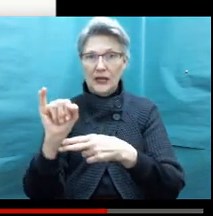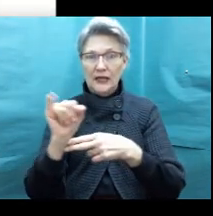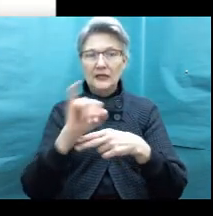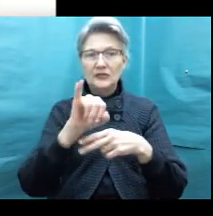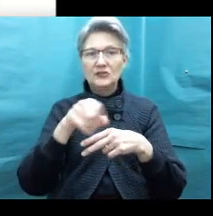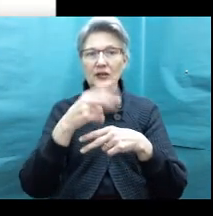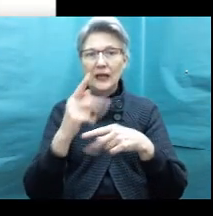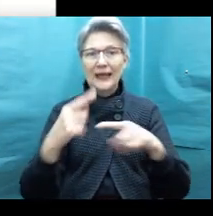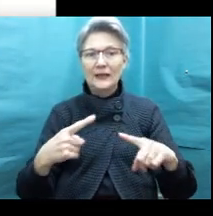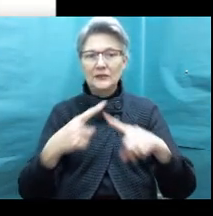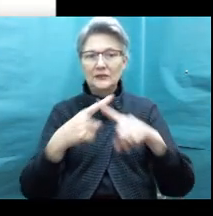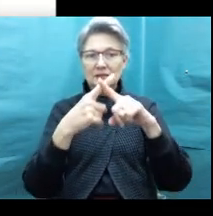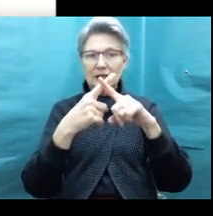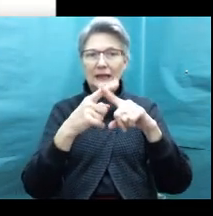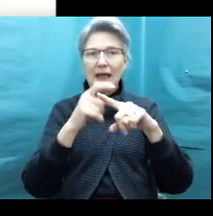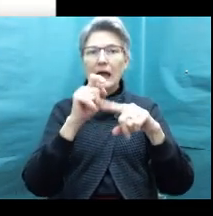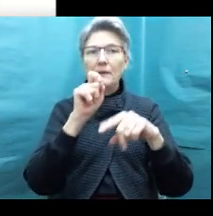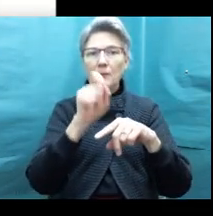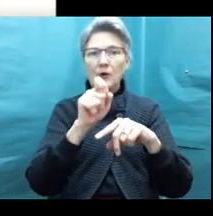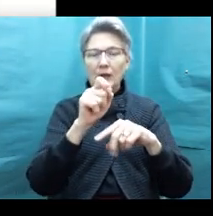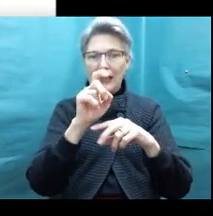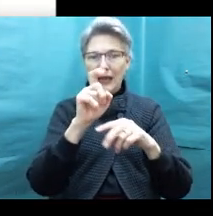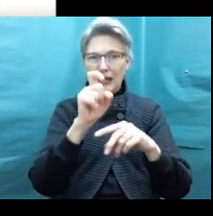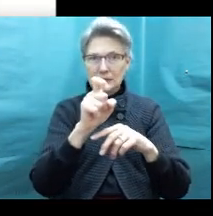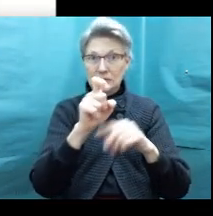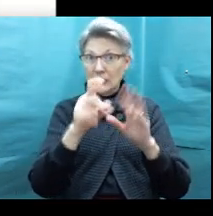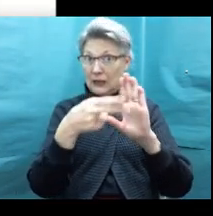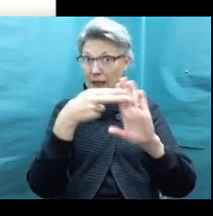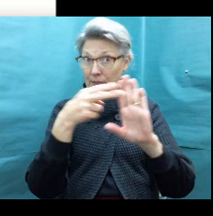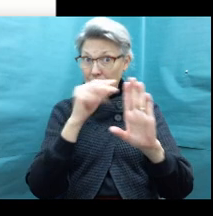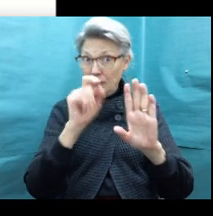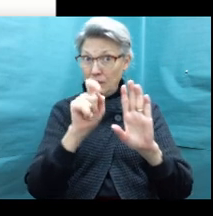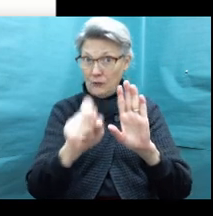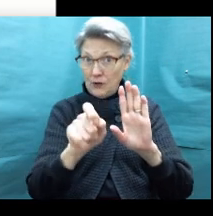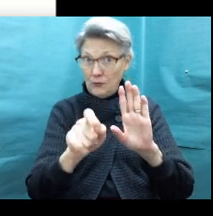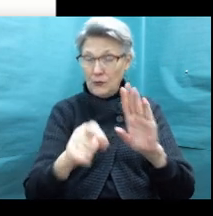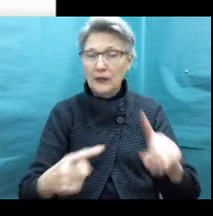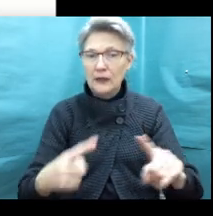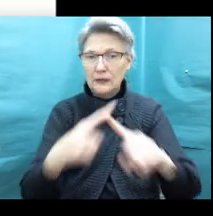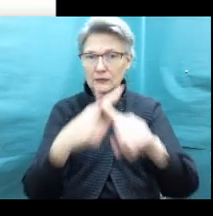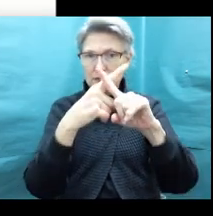intersect at point X. So I labeled that point where they intersect.